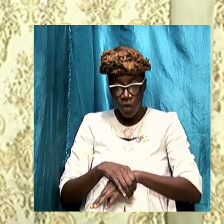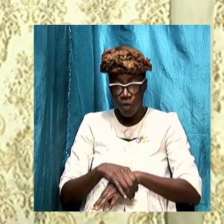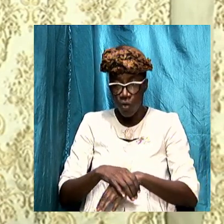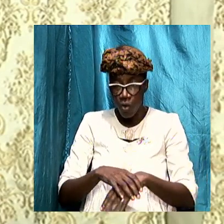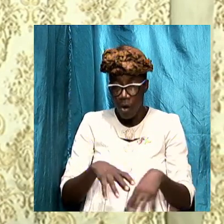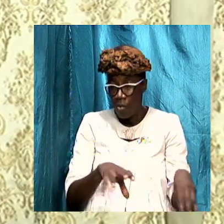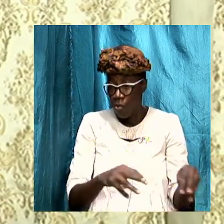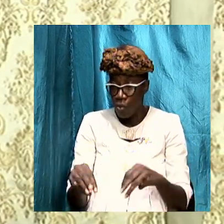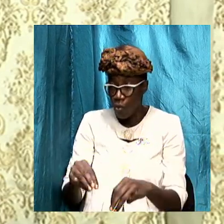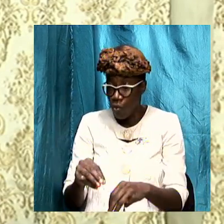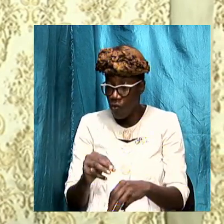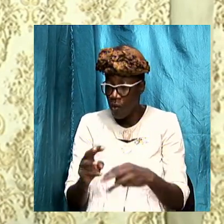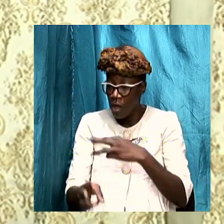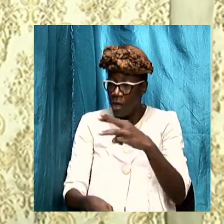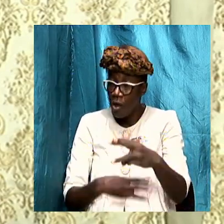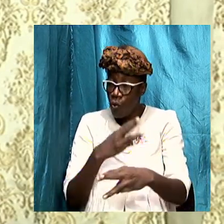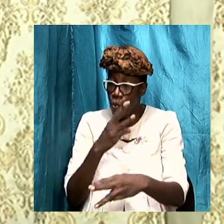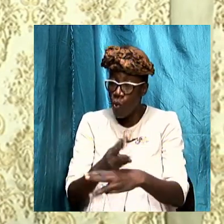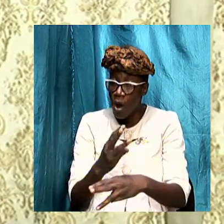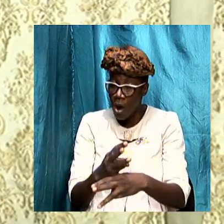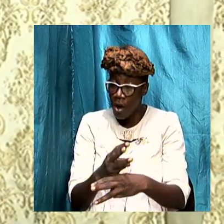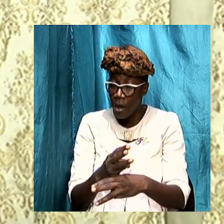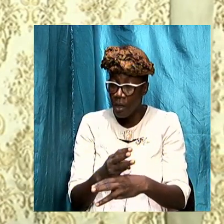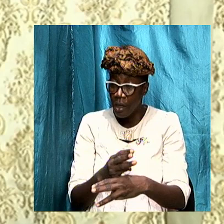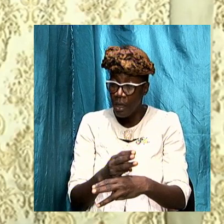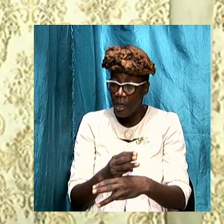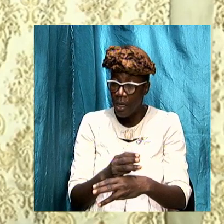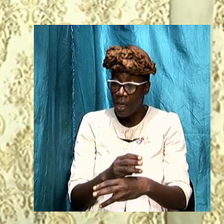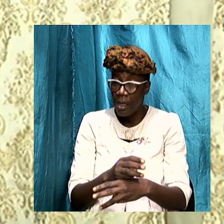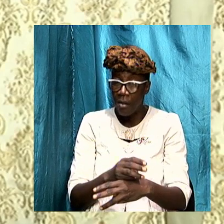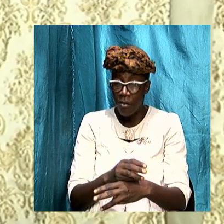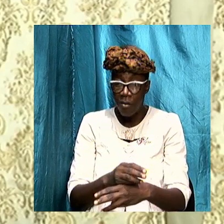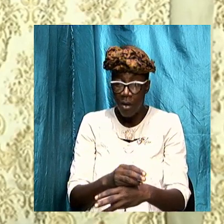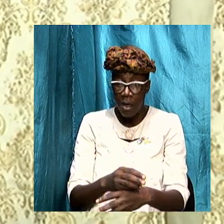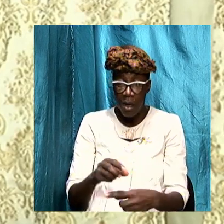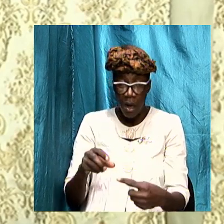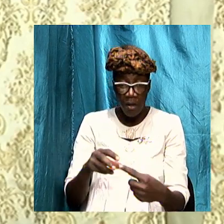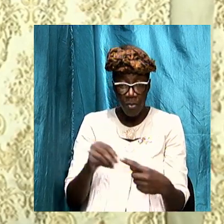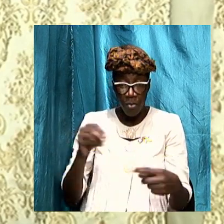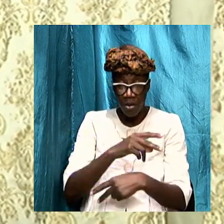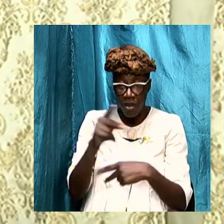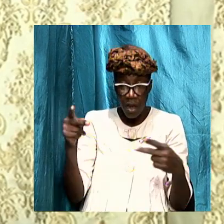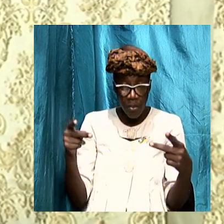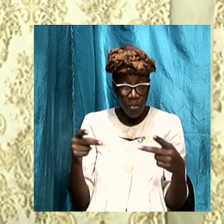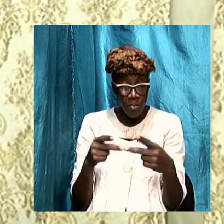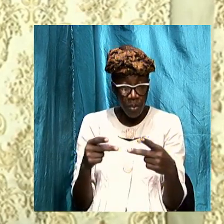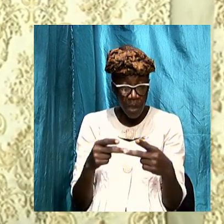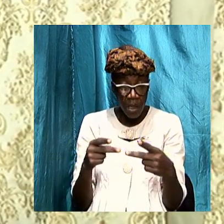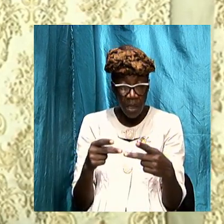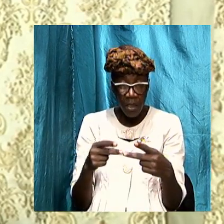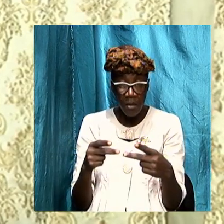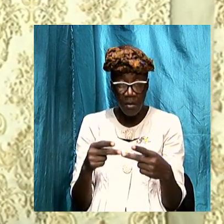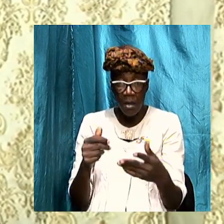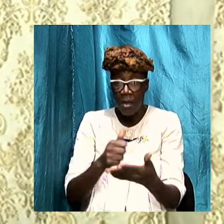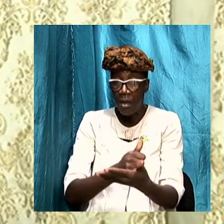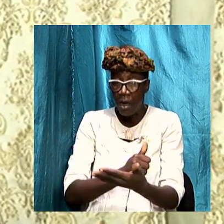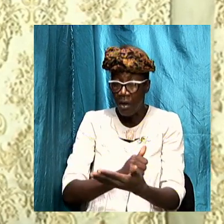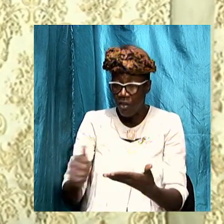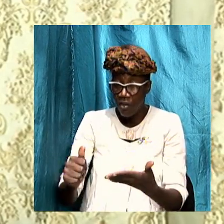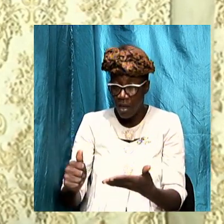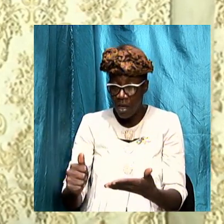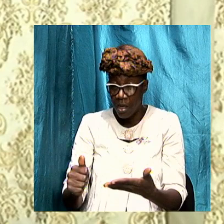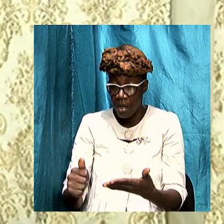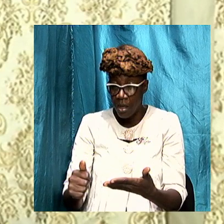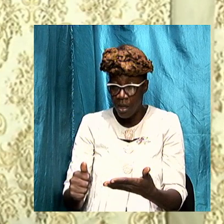into a certain position with certain activities the agenda to depopulate